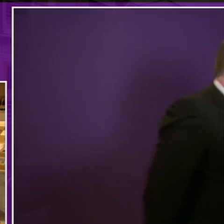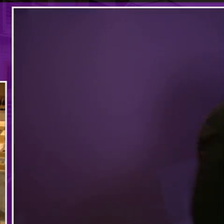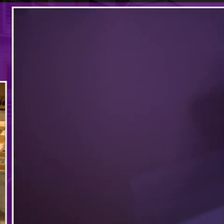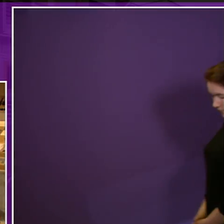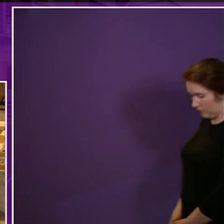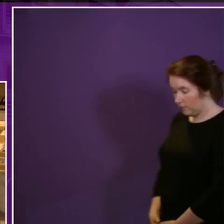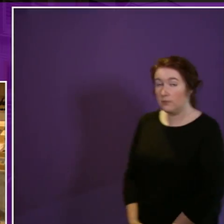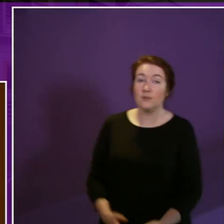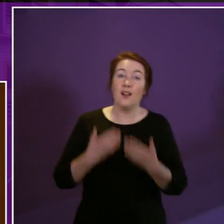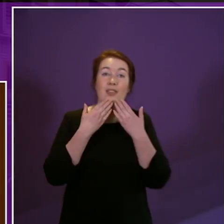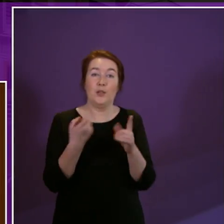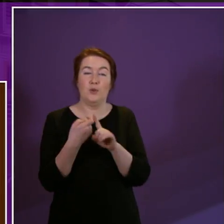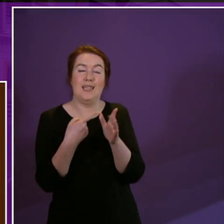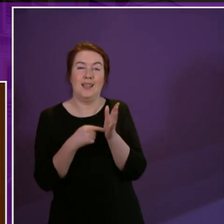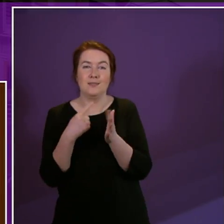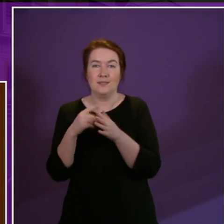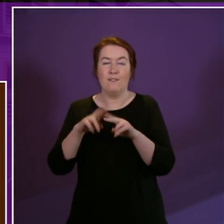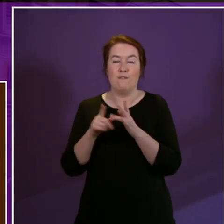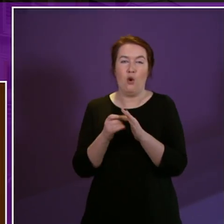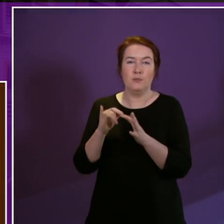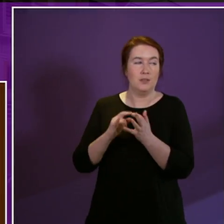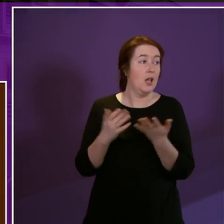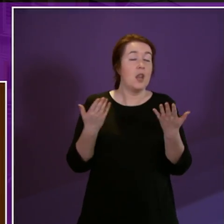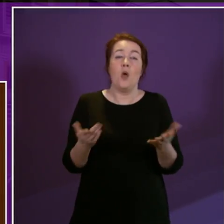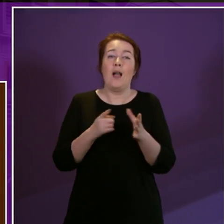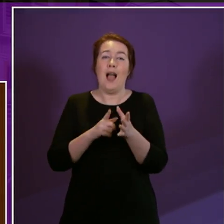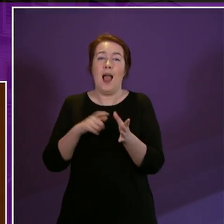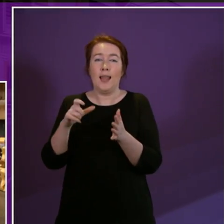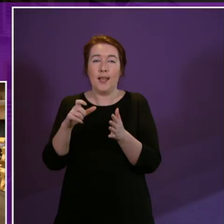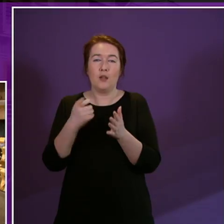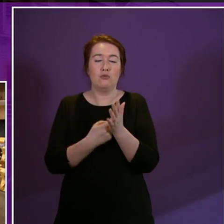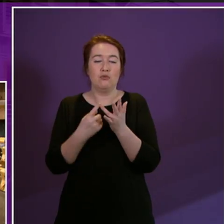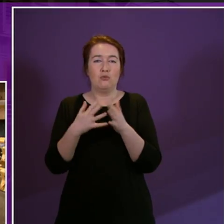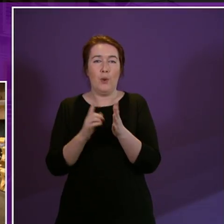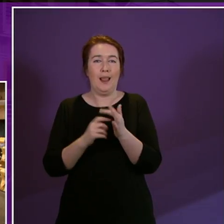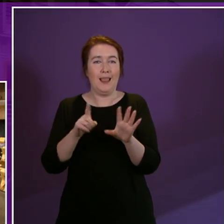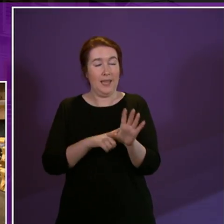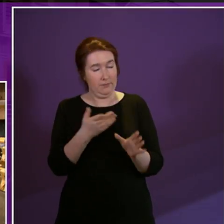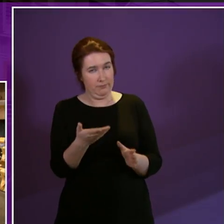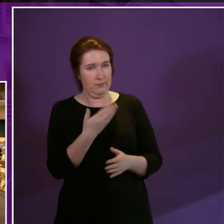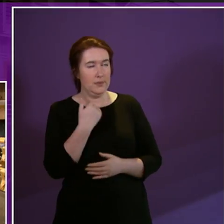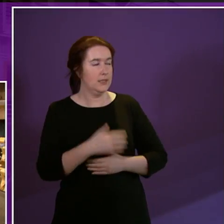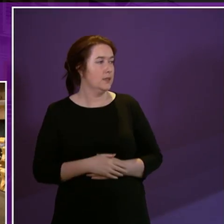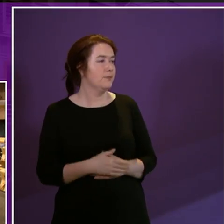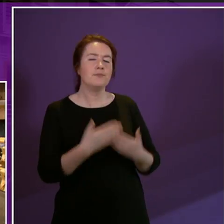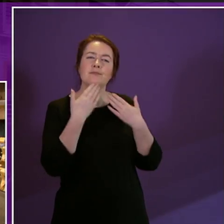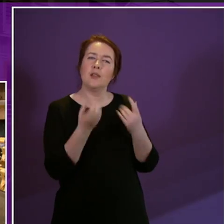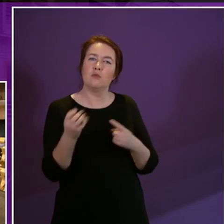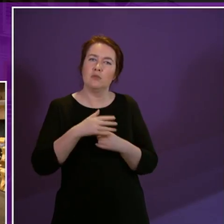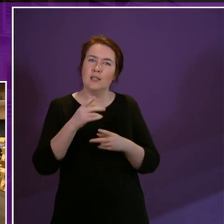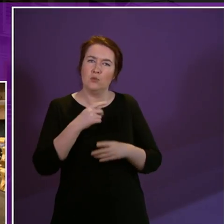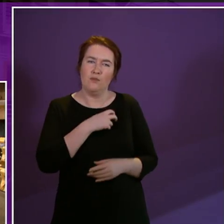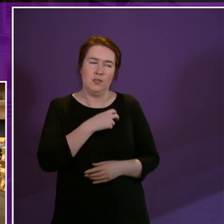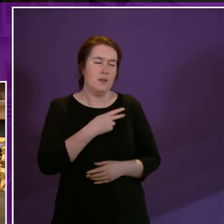Thank you, Ms. Forbes. I call Alec Rowley to be followed by Sandra White. Mr. Rowley, please. Thank you, President Officer.